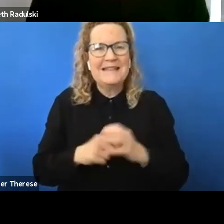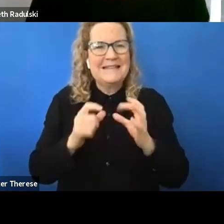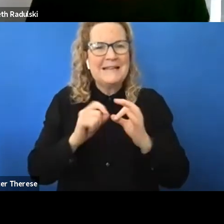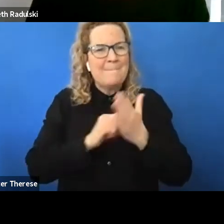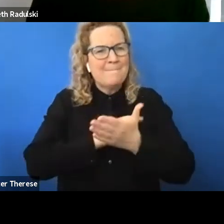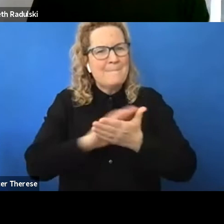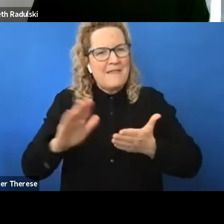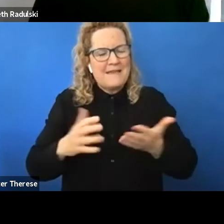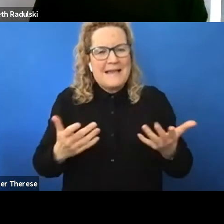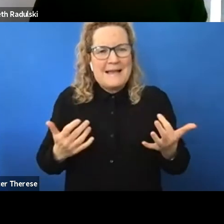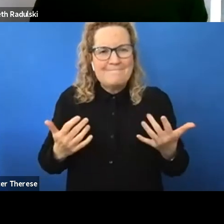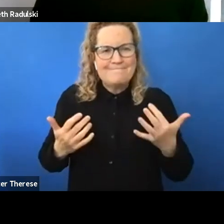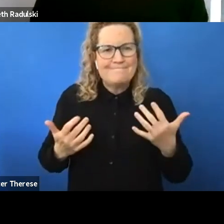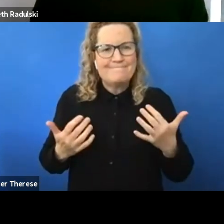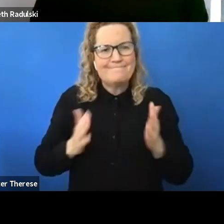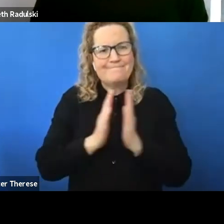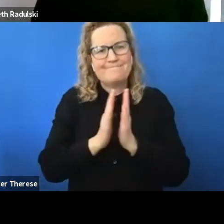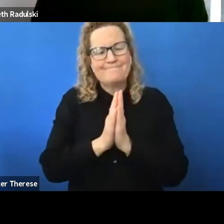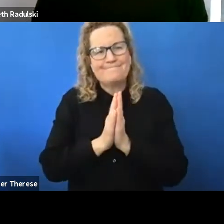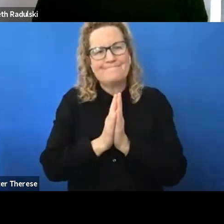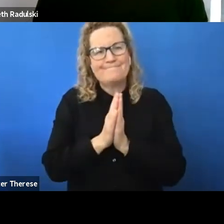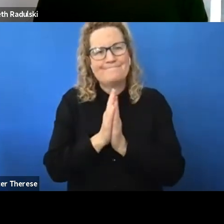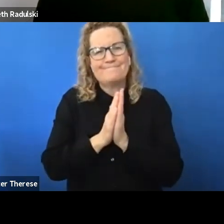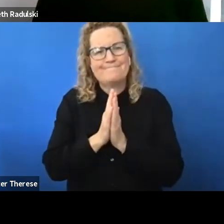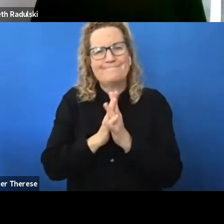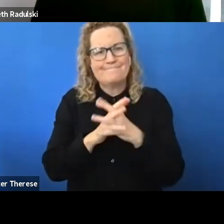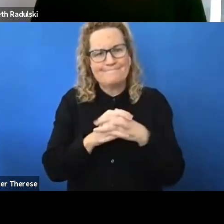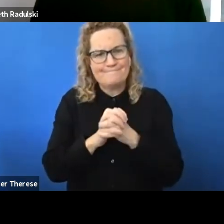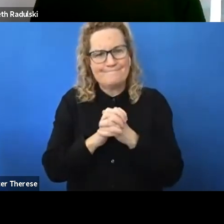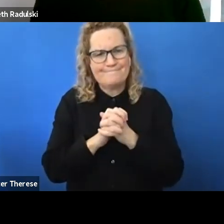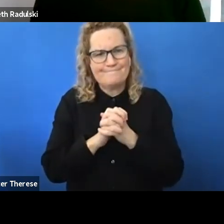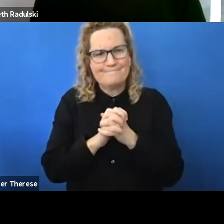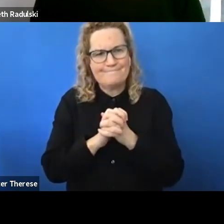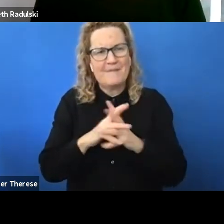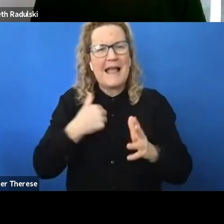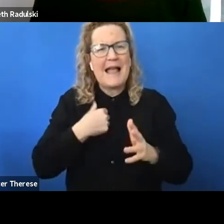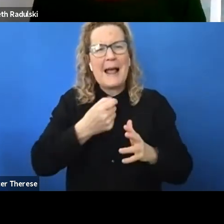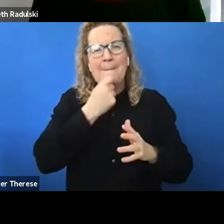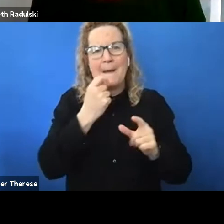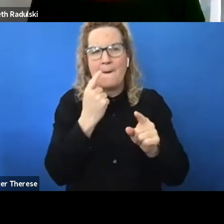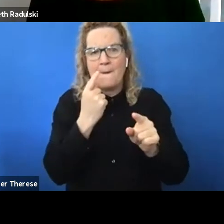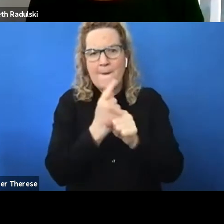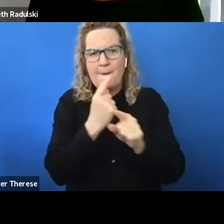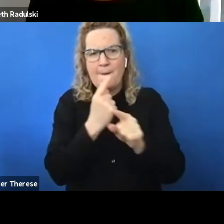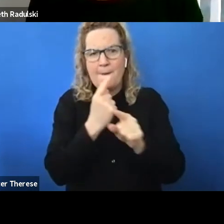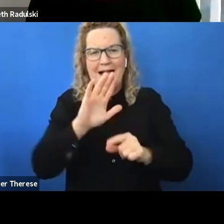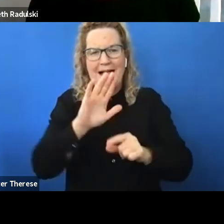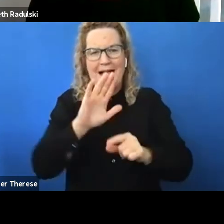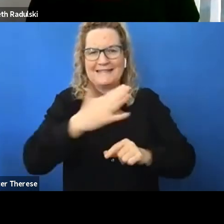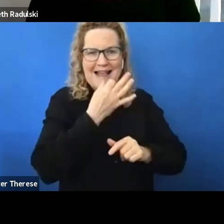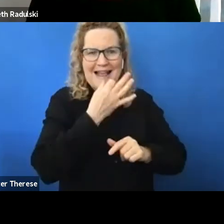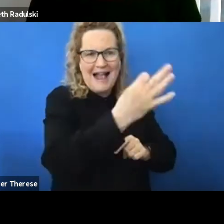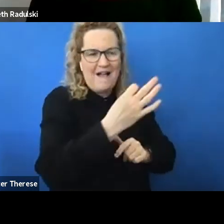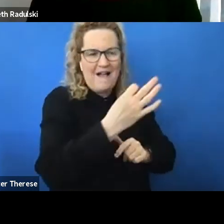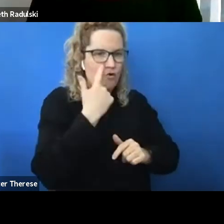um i as i've um kind of touched on i didn't seek reasonable adjustments for most